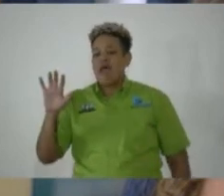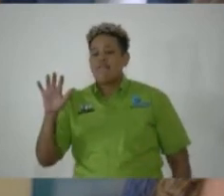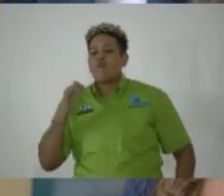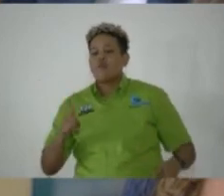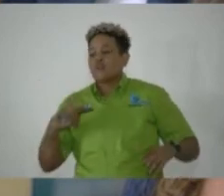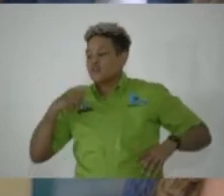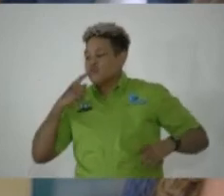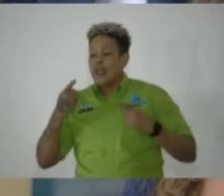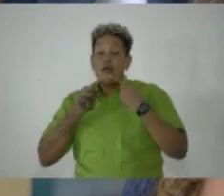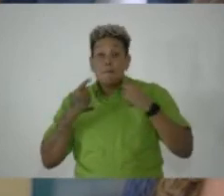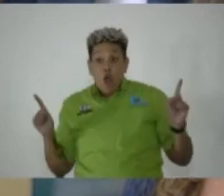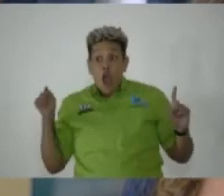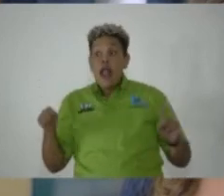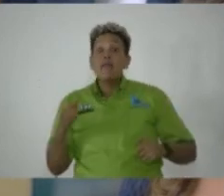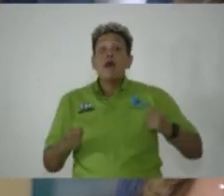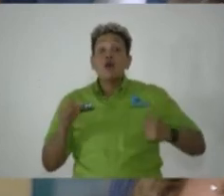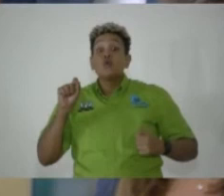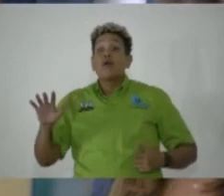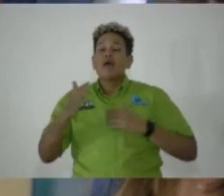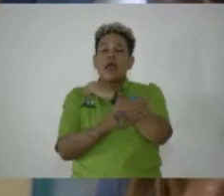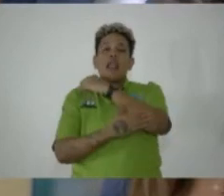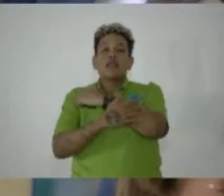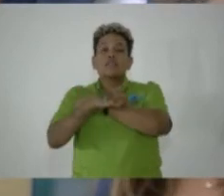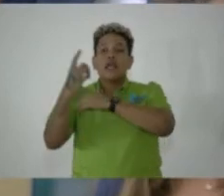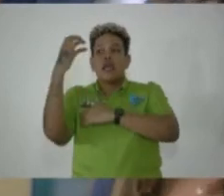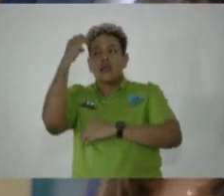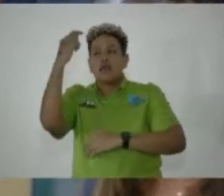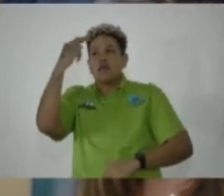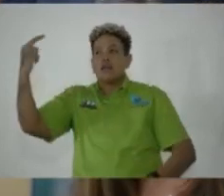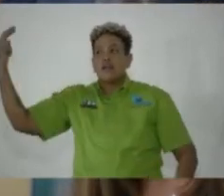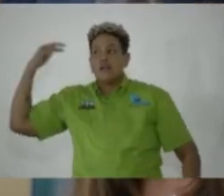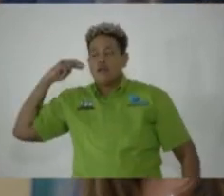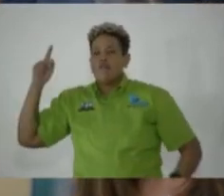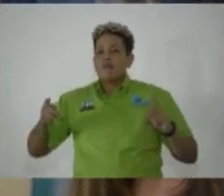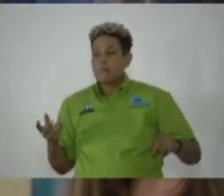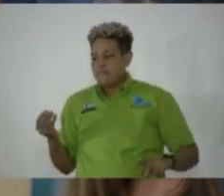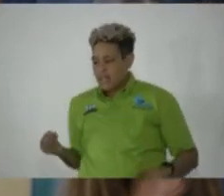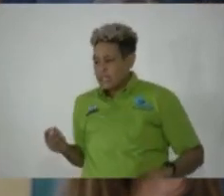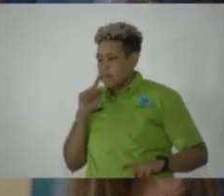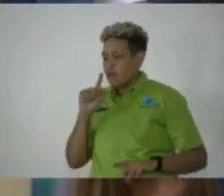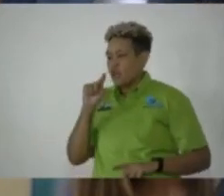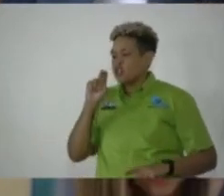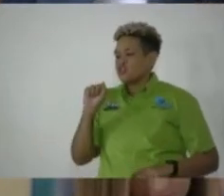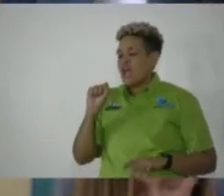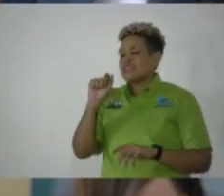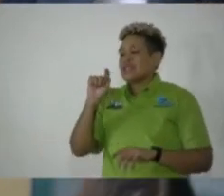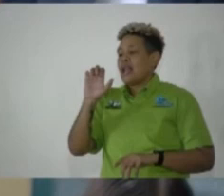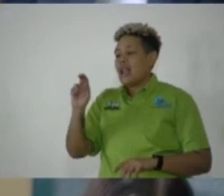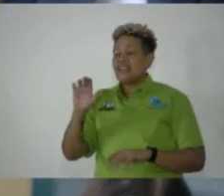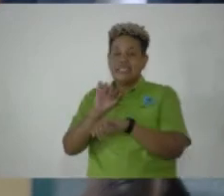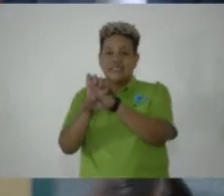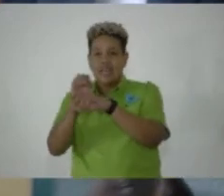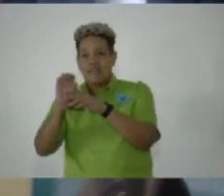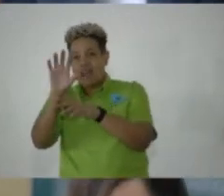has been proclaimed National Day of Remembrance of the victims of the transatlantic trade in Africans